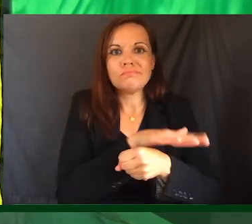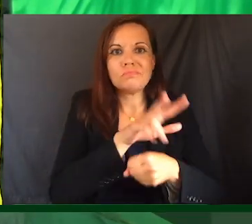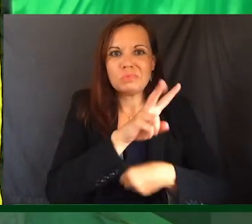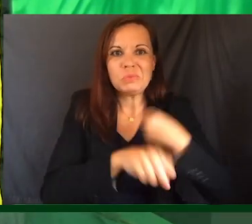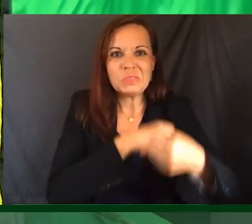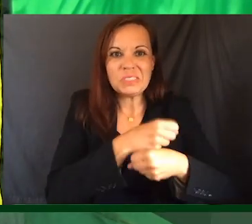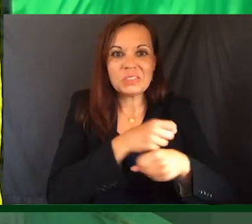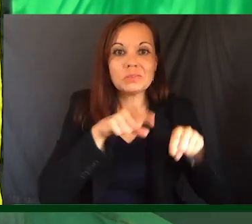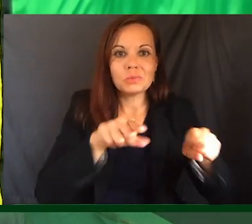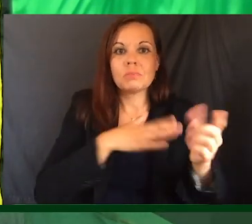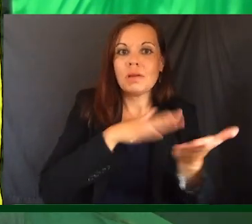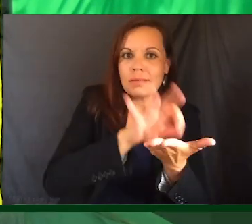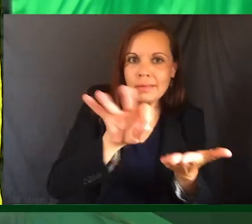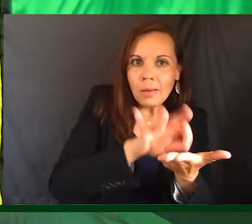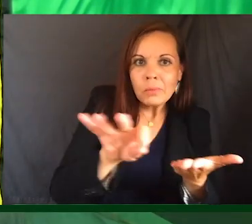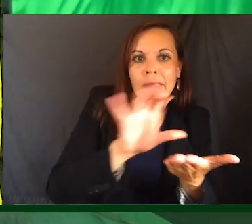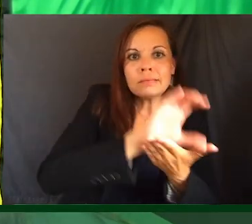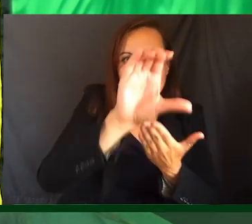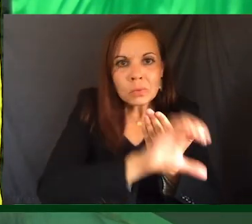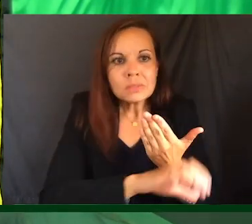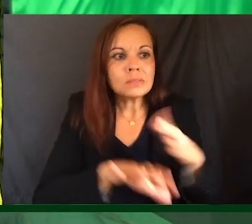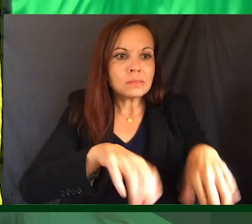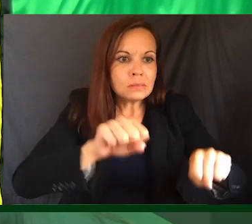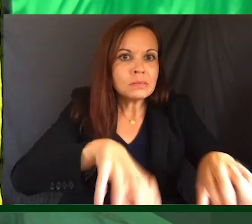degree and every course that I've taken with her.